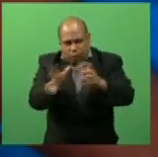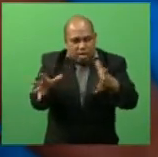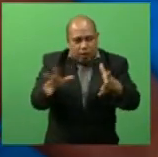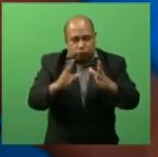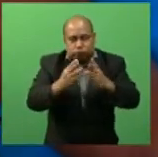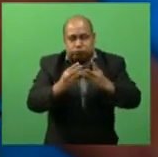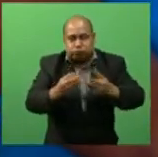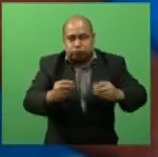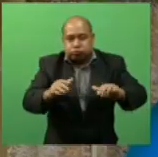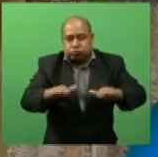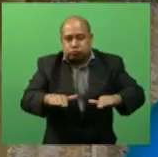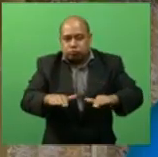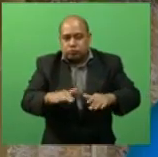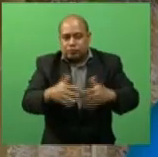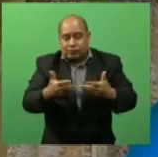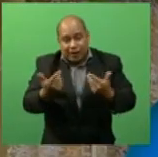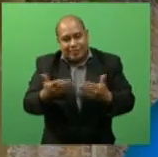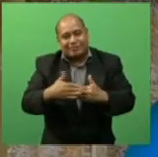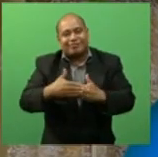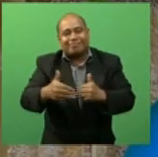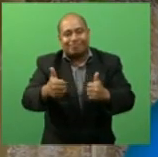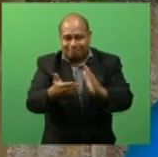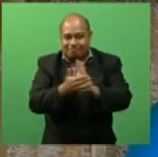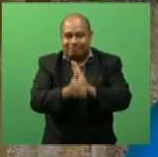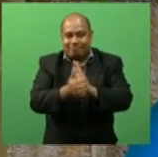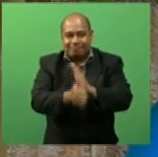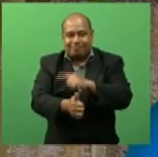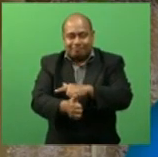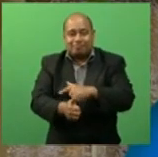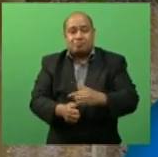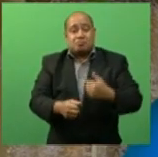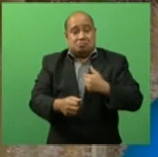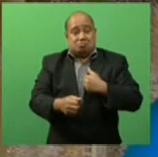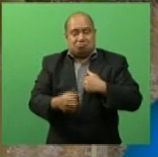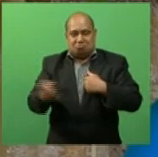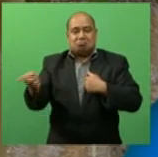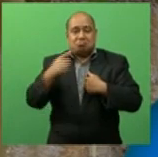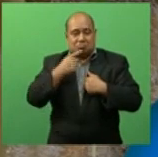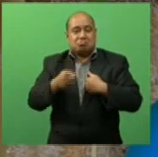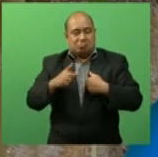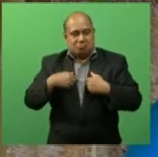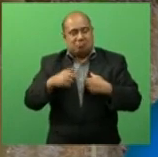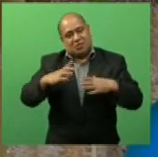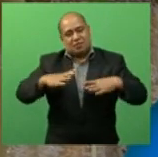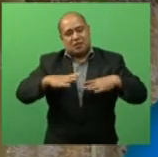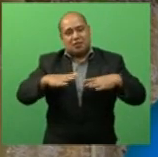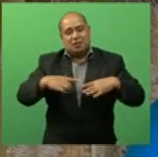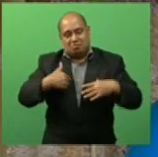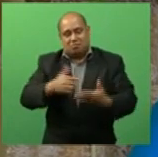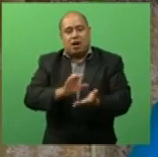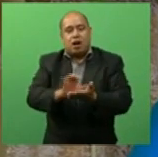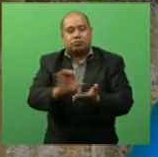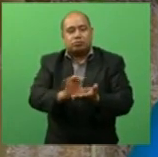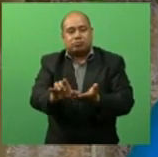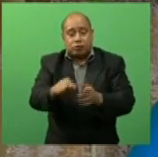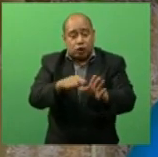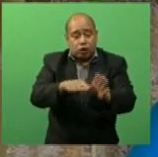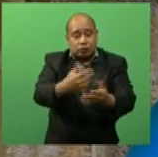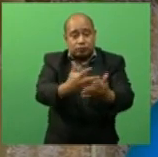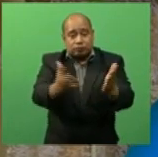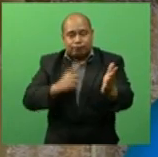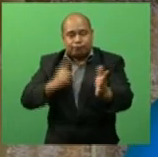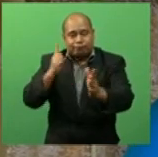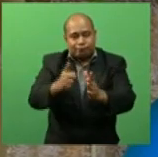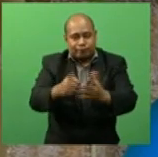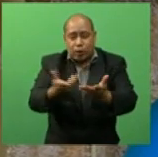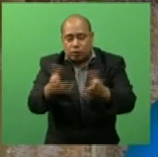his skills to use I do pro bono counseling for youth champs for mental health a youth-led organization that's focused on suicide prevention and mental